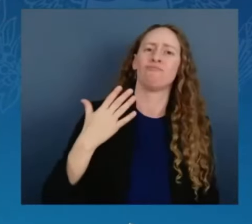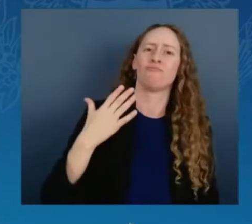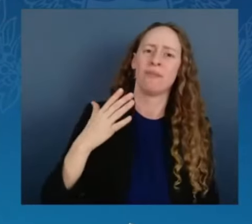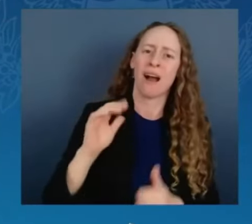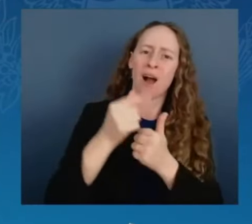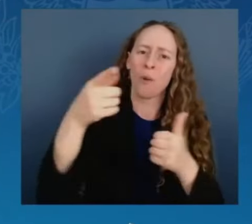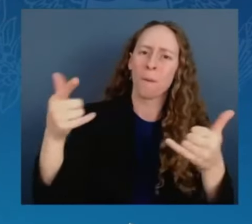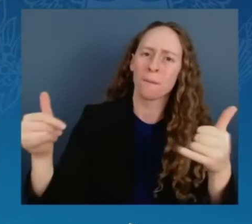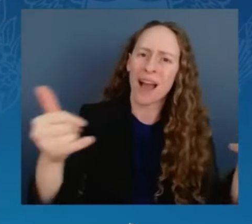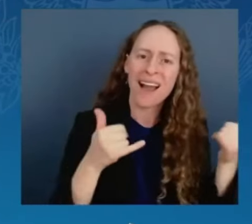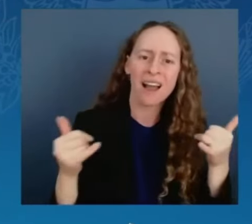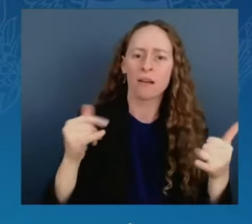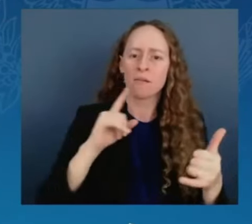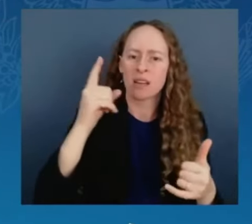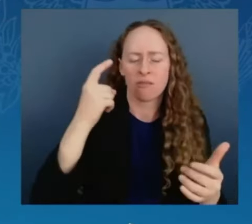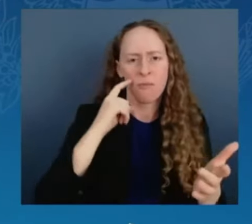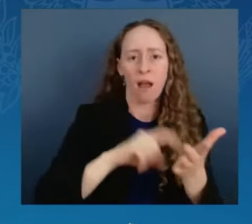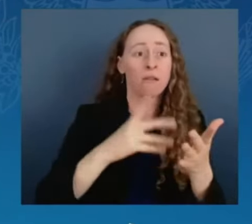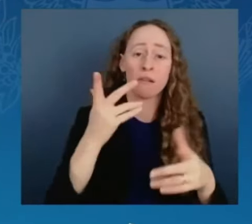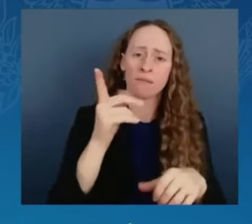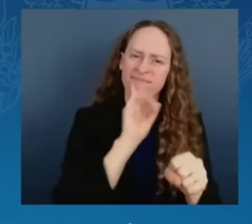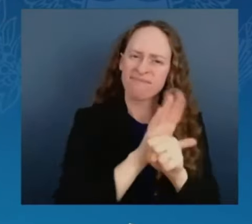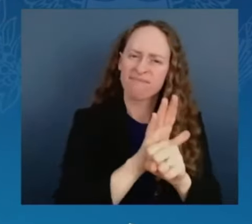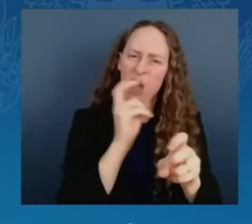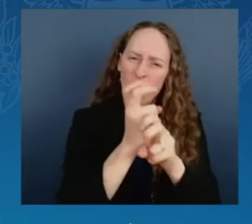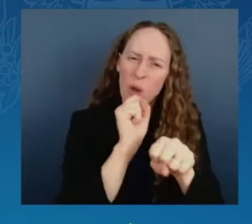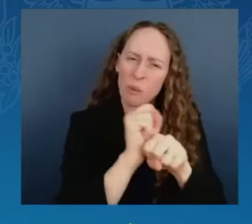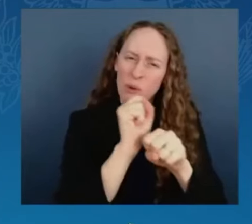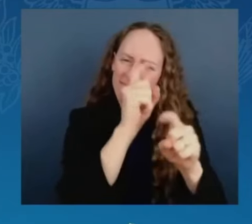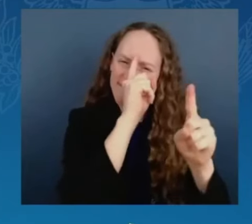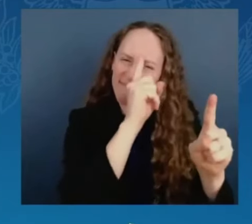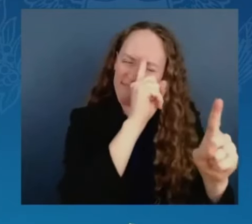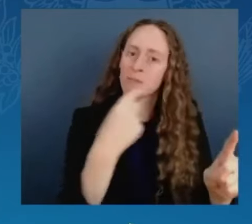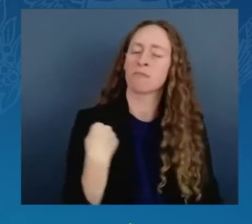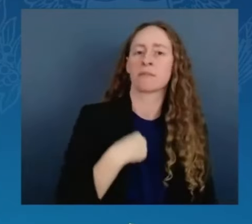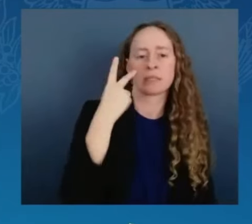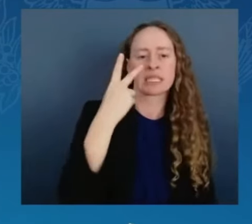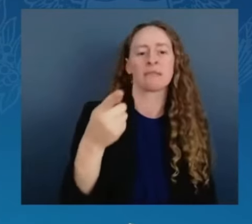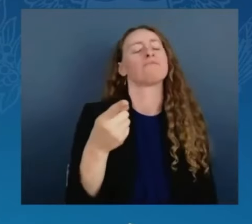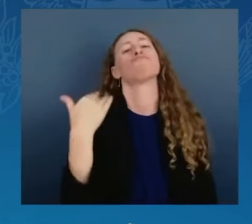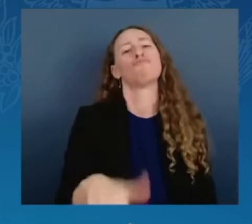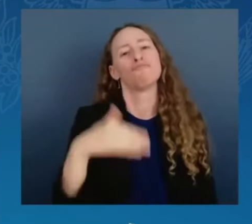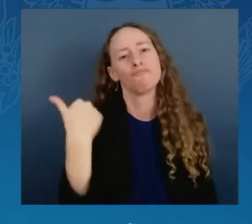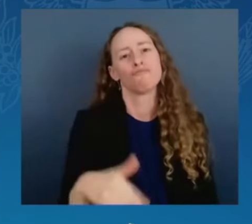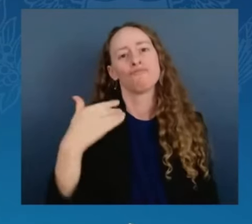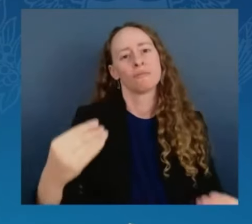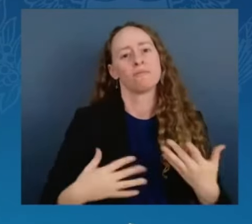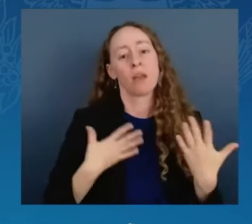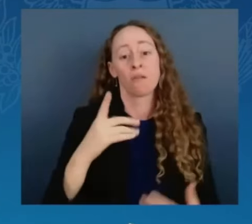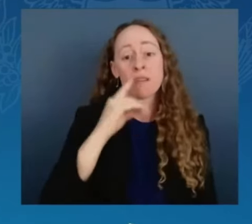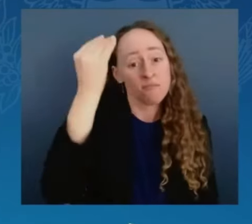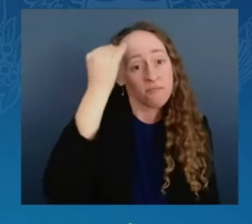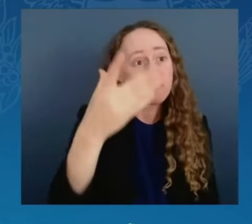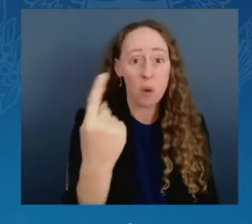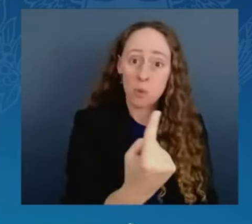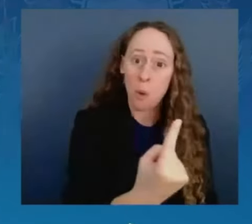work and ambition. And of course, none of you made it here alone. Today, you are surrounded by the people